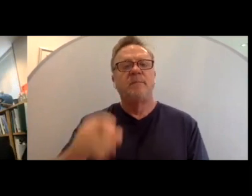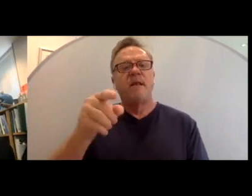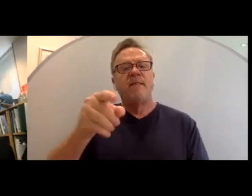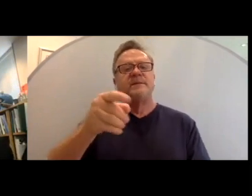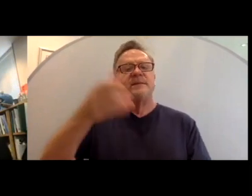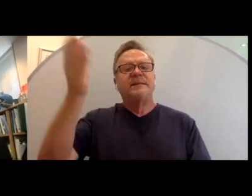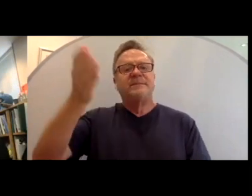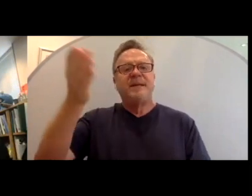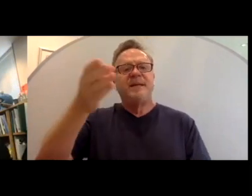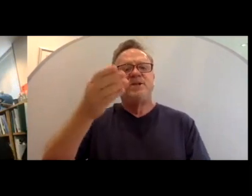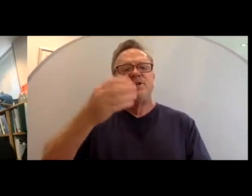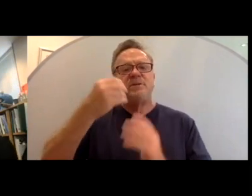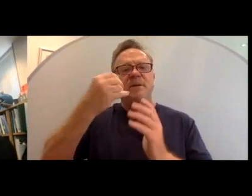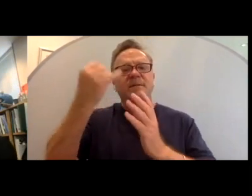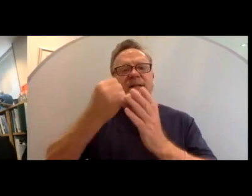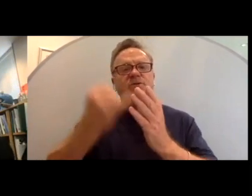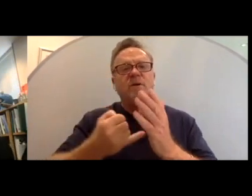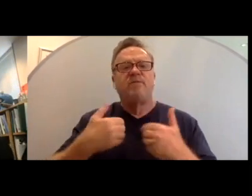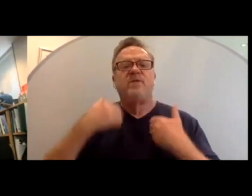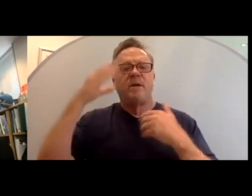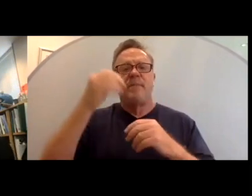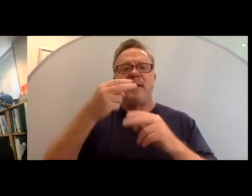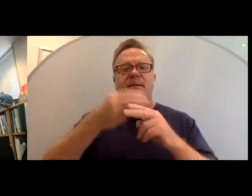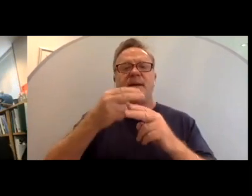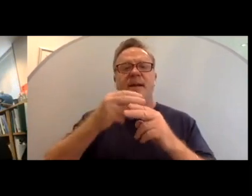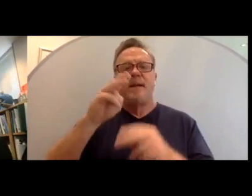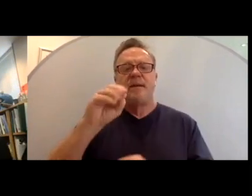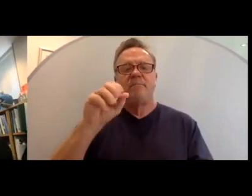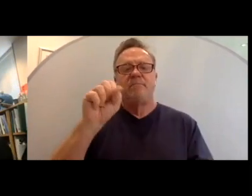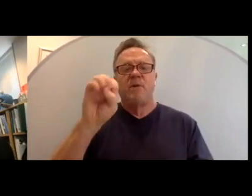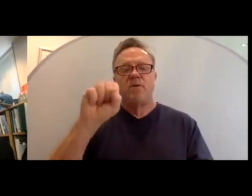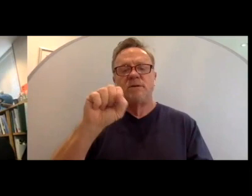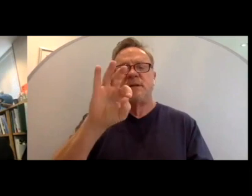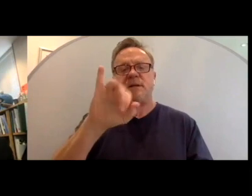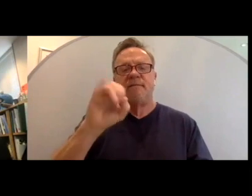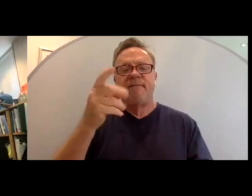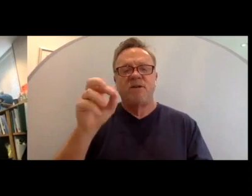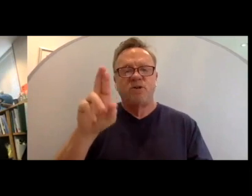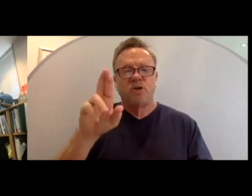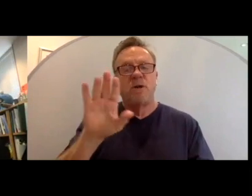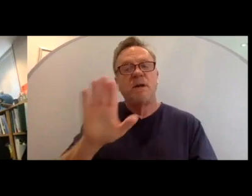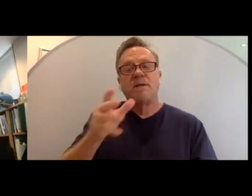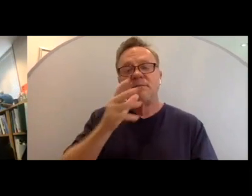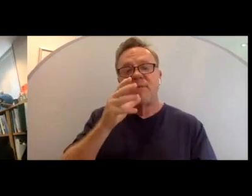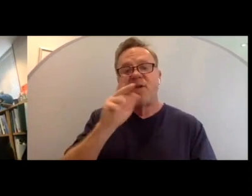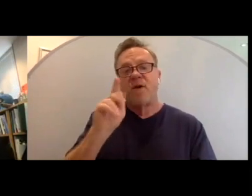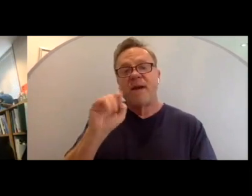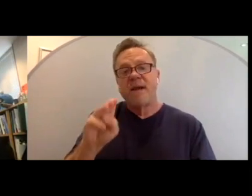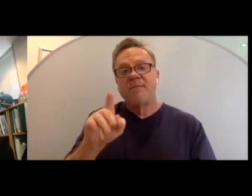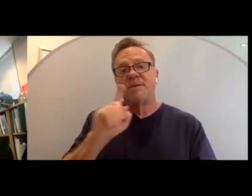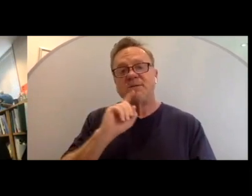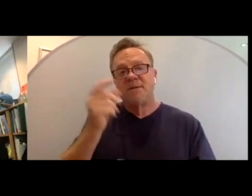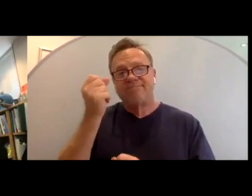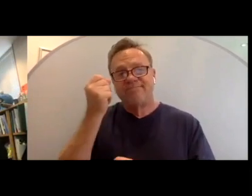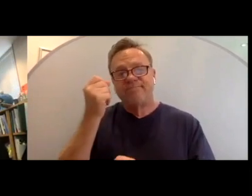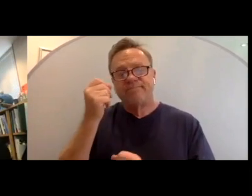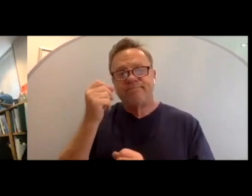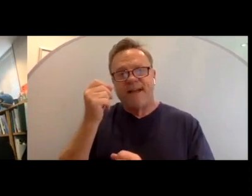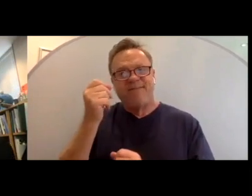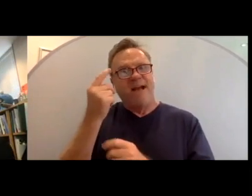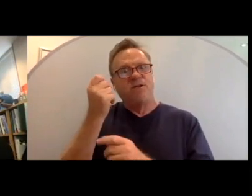illustration from a young man named Moses Fisher. Moses' mother, Kim, I understand is very involved in